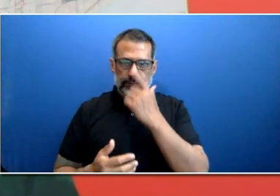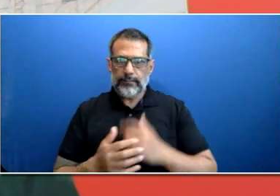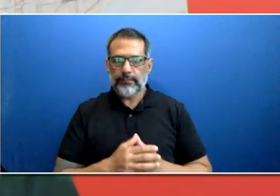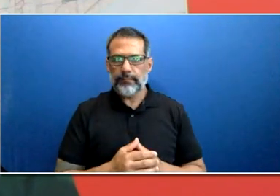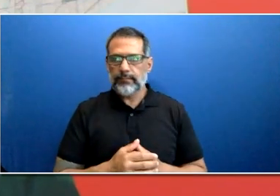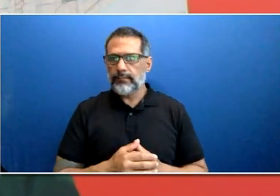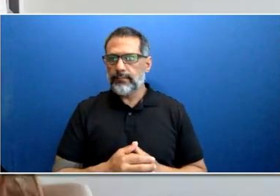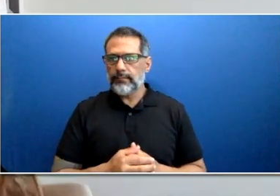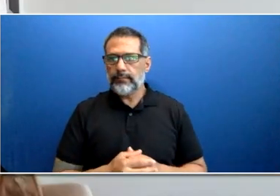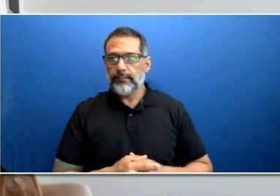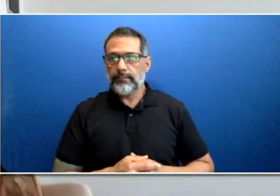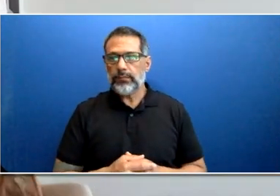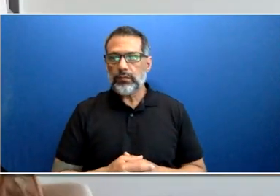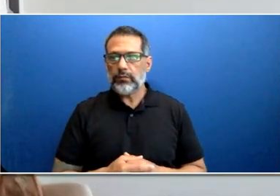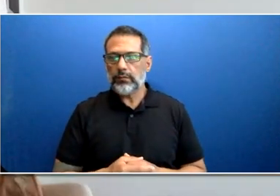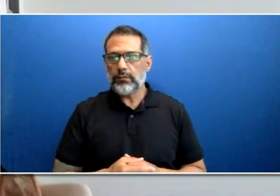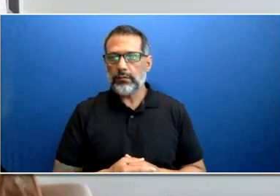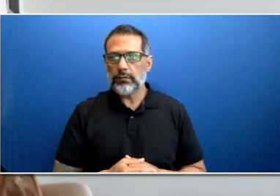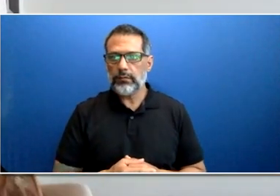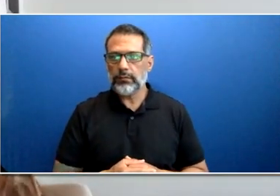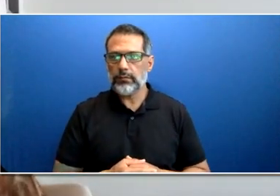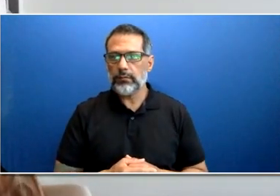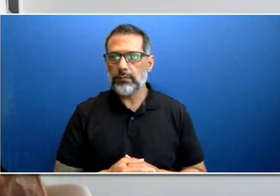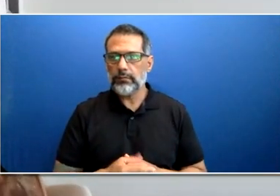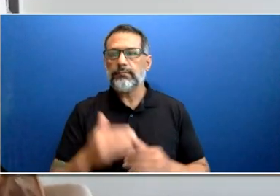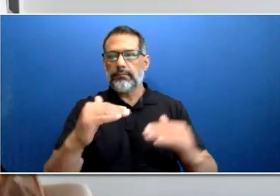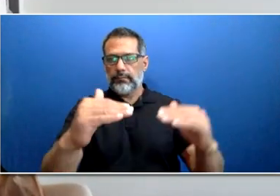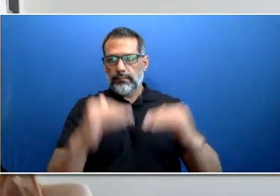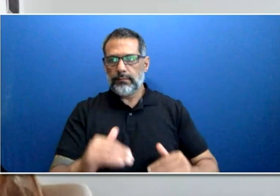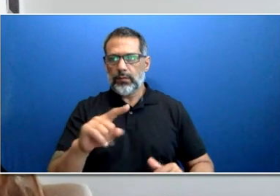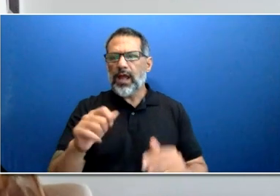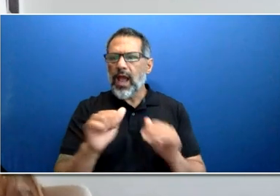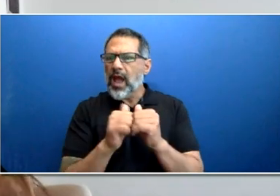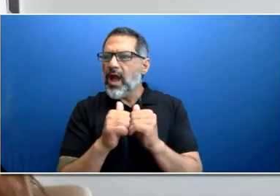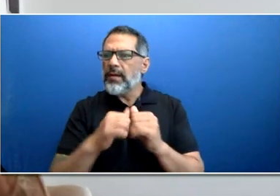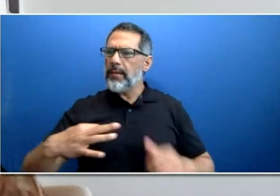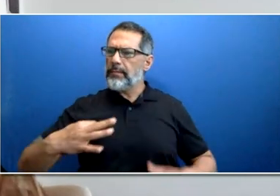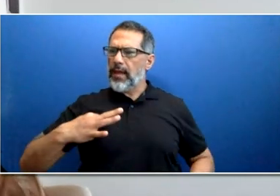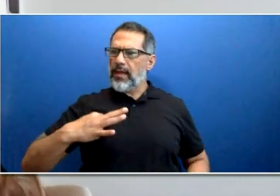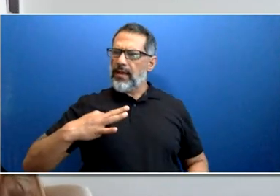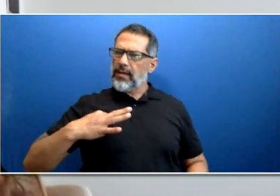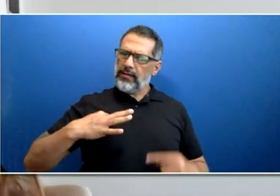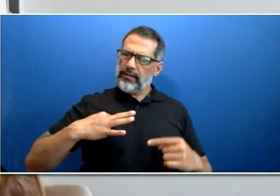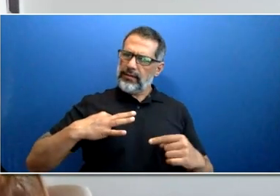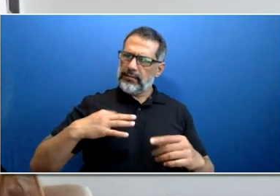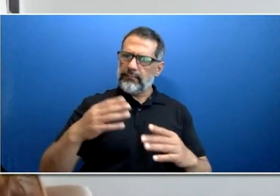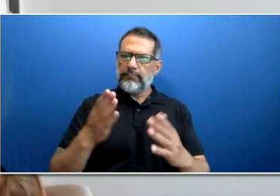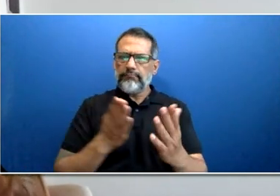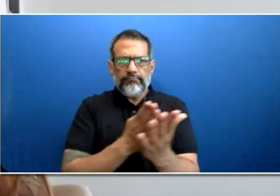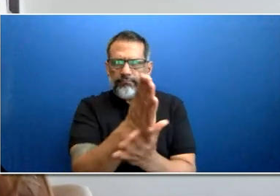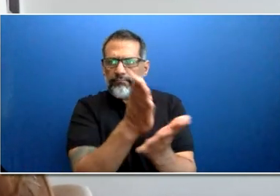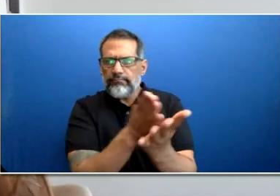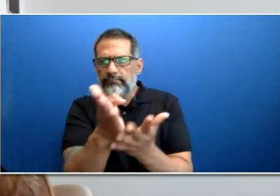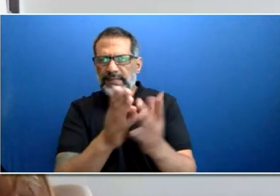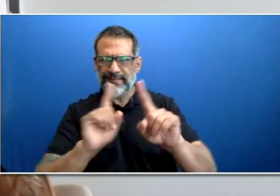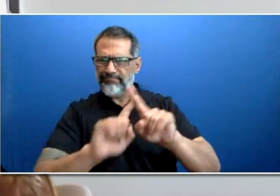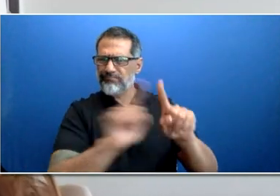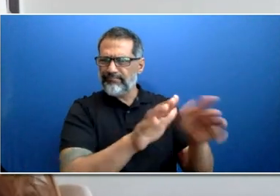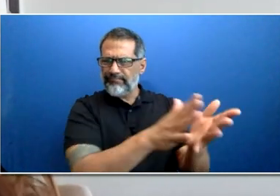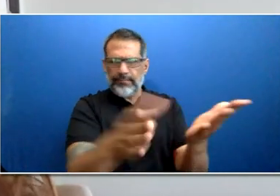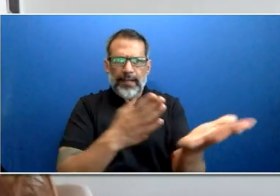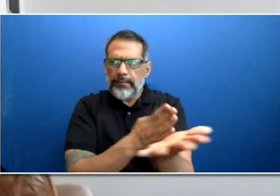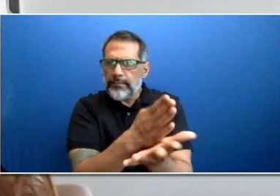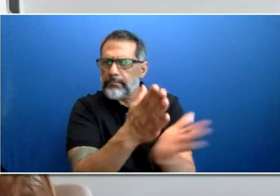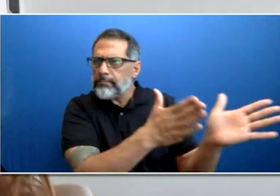over time again. Okay, so ways of applying. We encourage everyone to create a TTC job profile